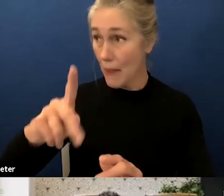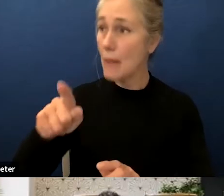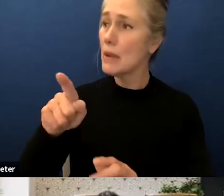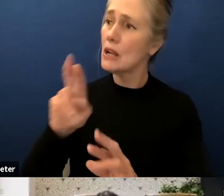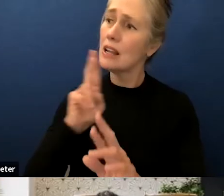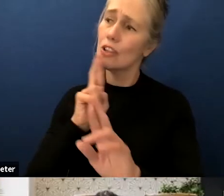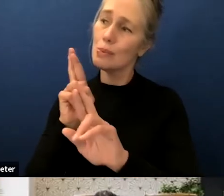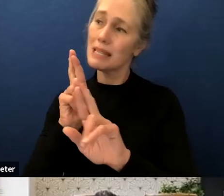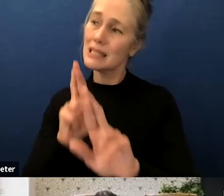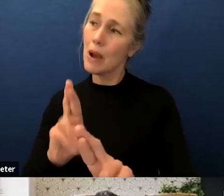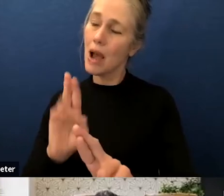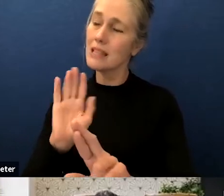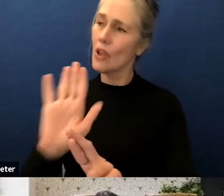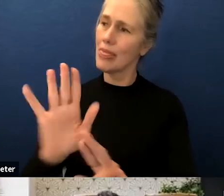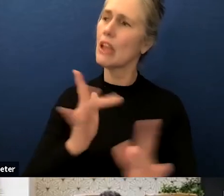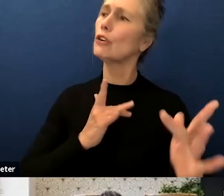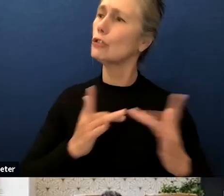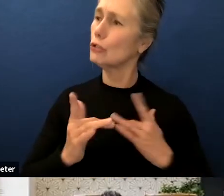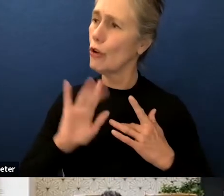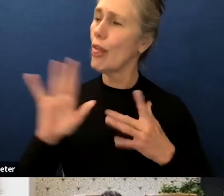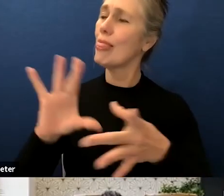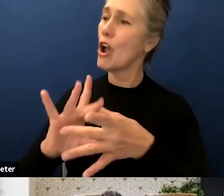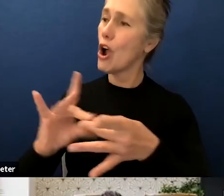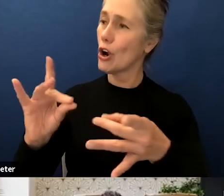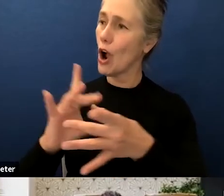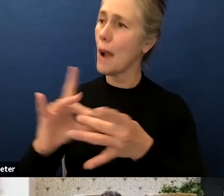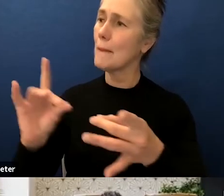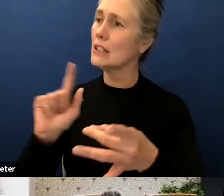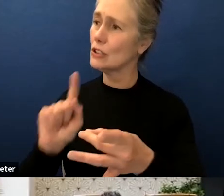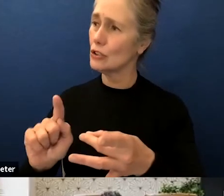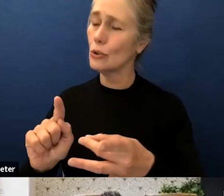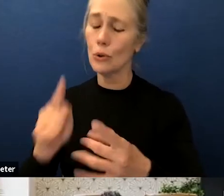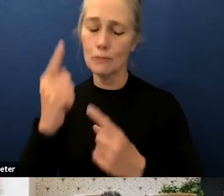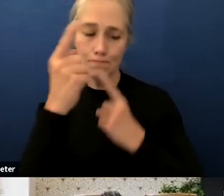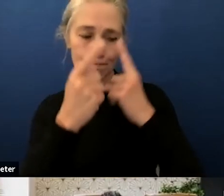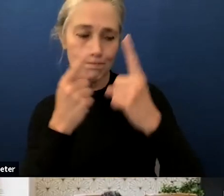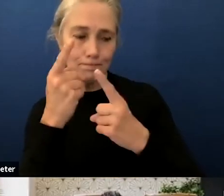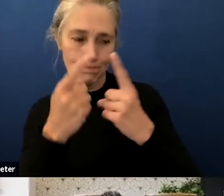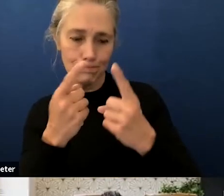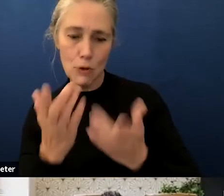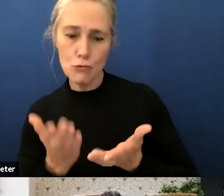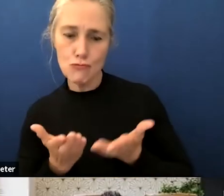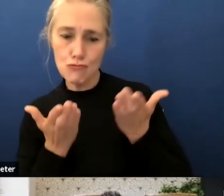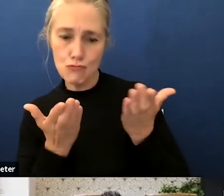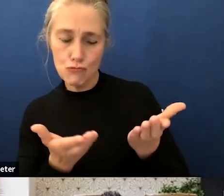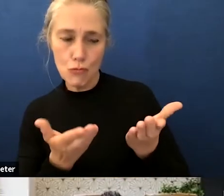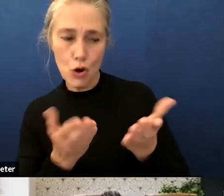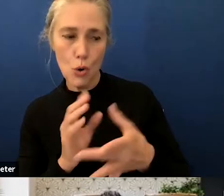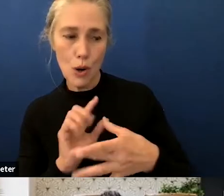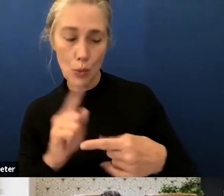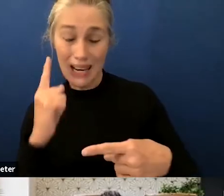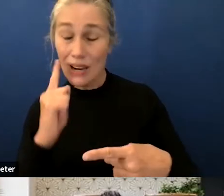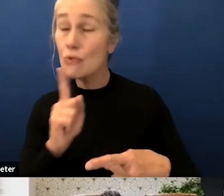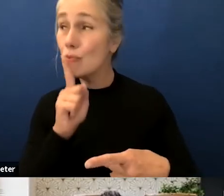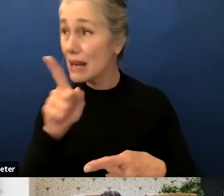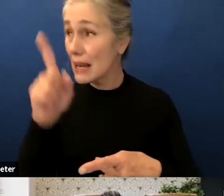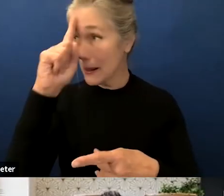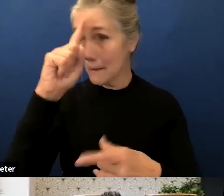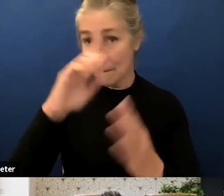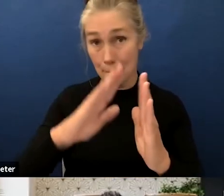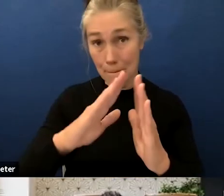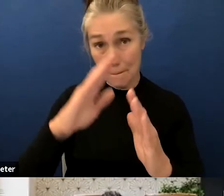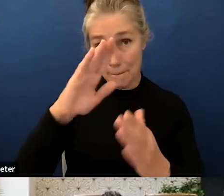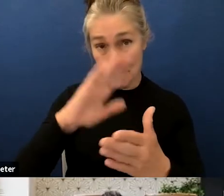that have been made and the concerns that have been made so that we truly believe that this is a community effort